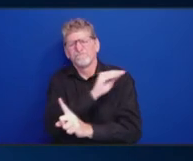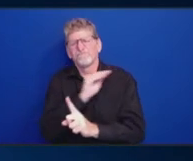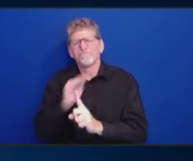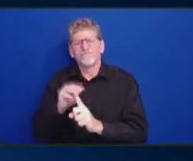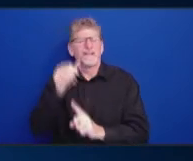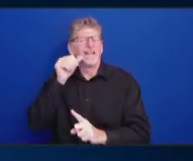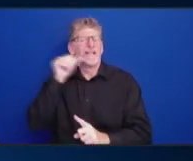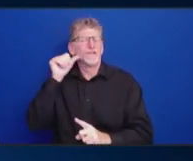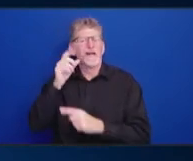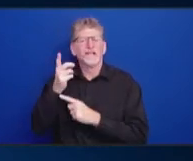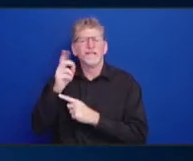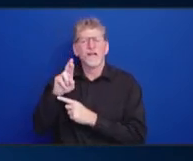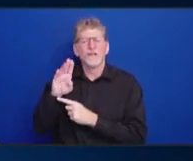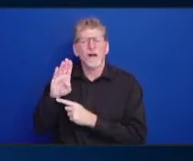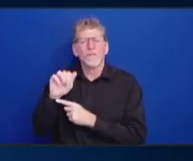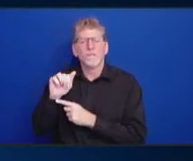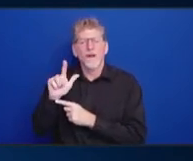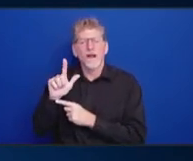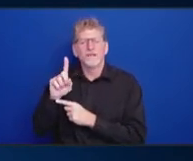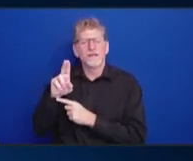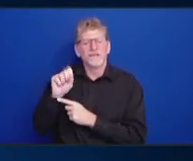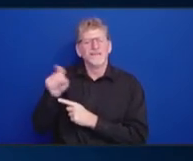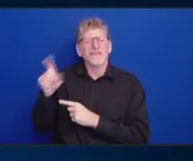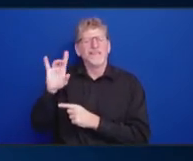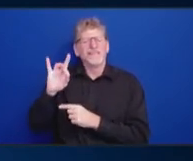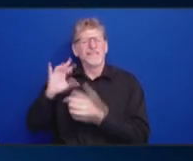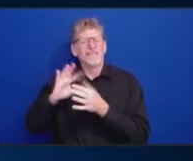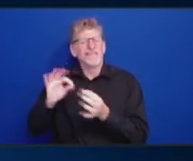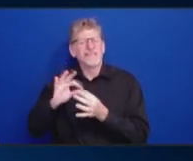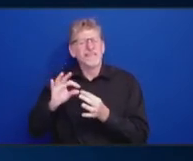let's move environmental justice into health.